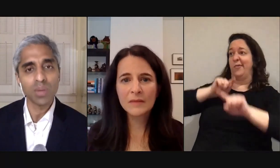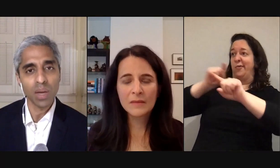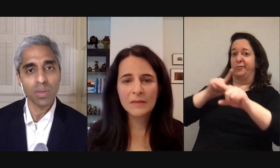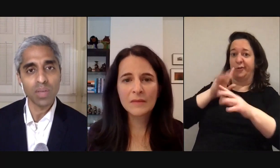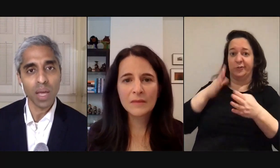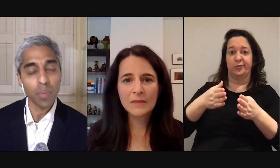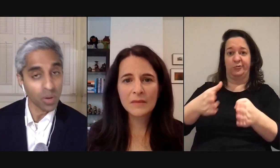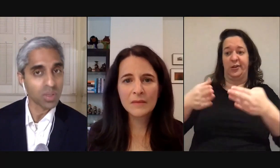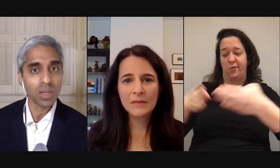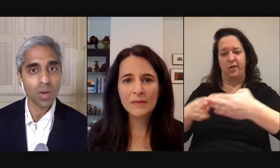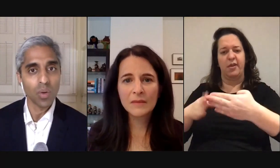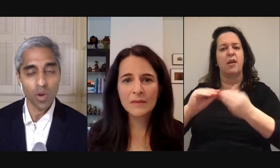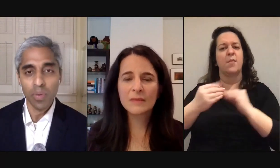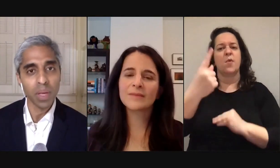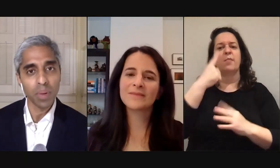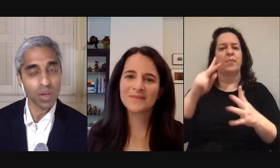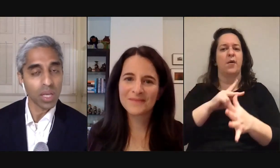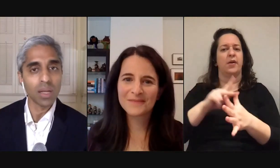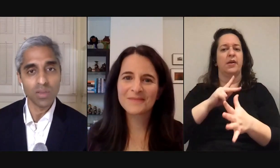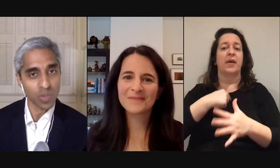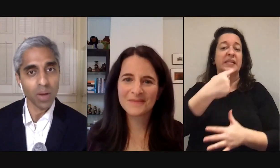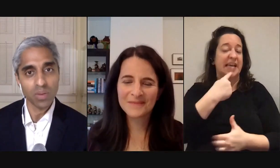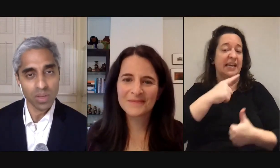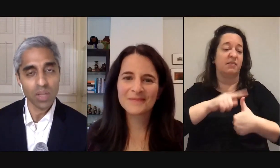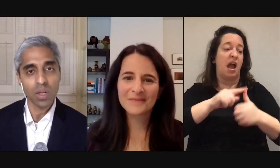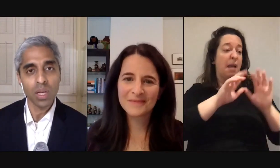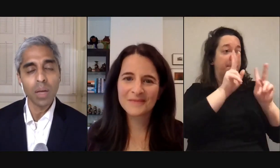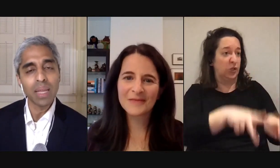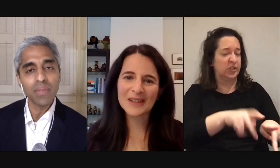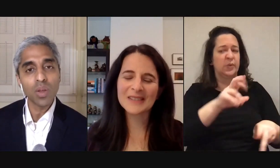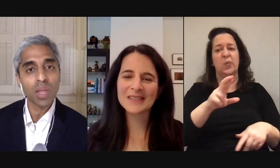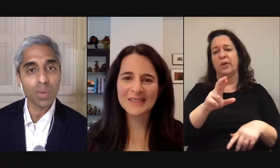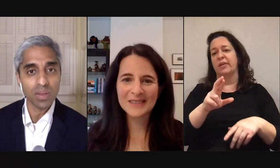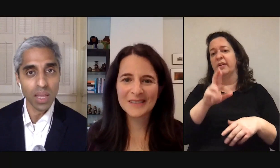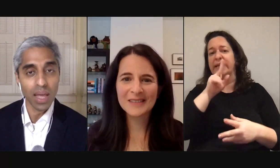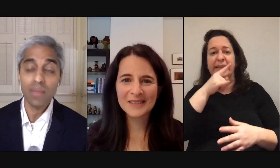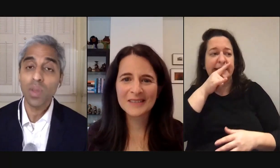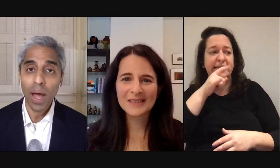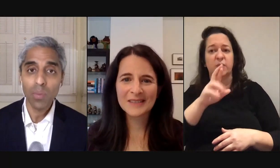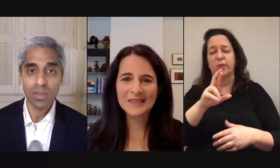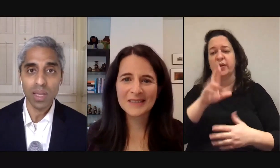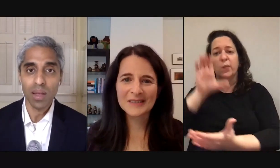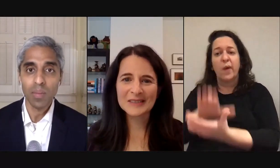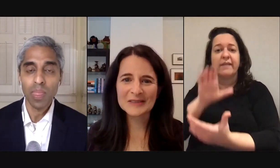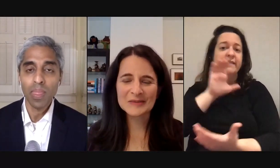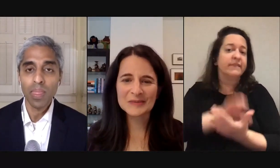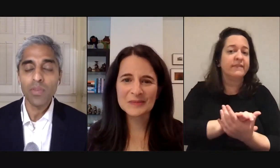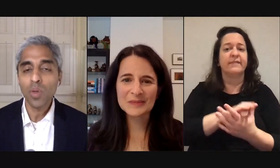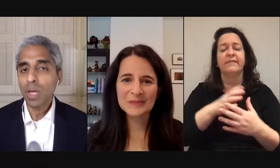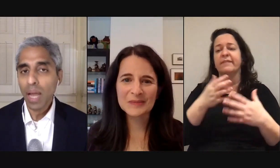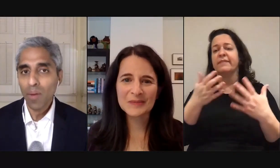guarantee you that they would say a person or a group of people their kids or spouse etc but even though they would say that even though i would say that